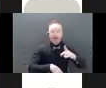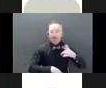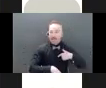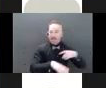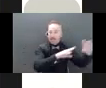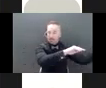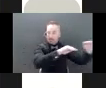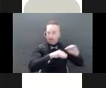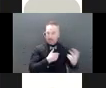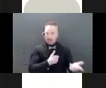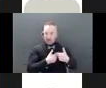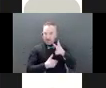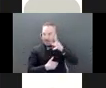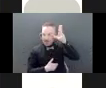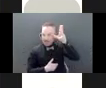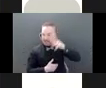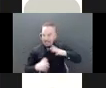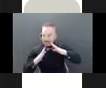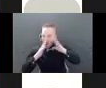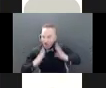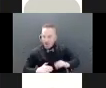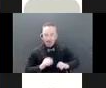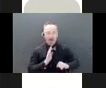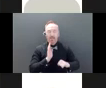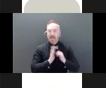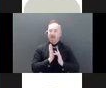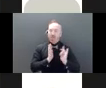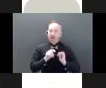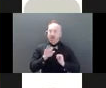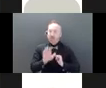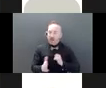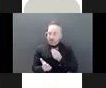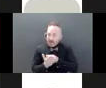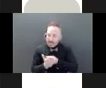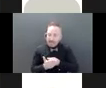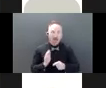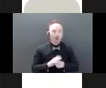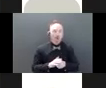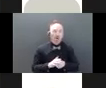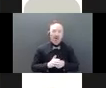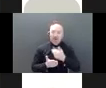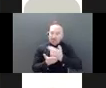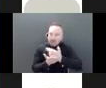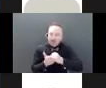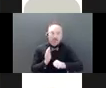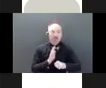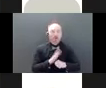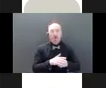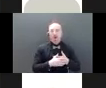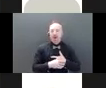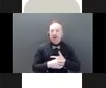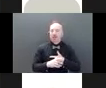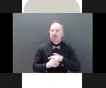may be taking financial resources, or the older adult has been coerced into giving financial resources,